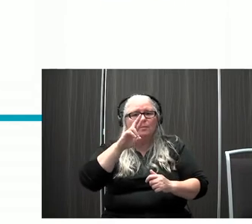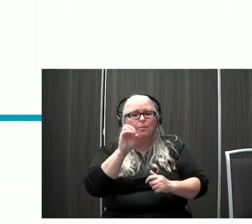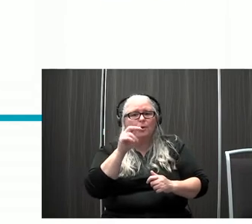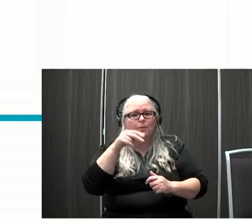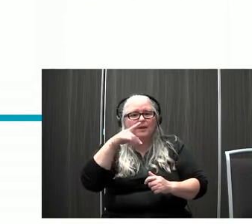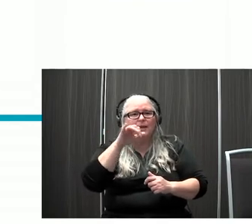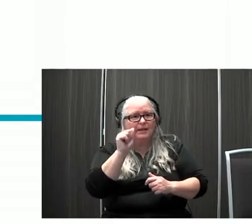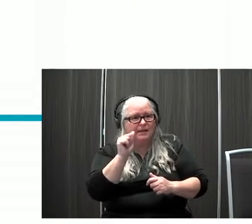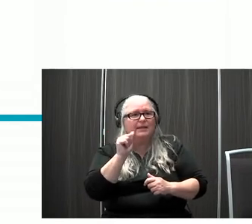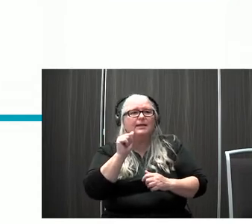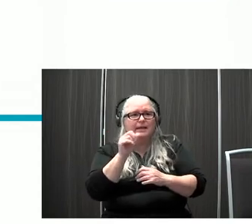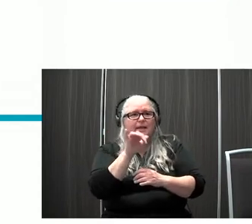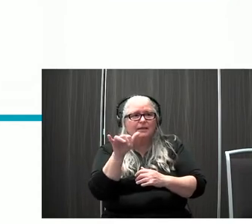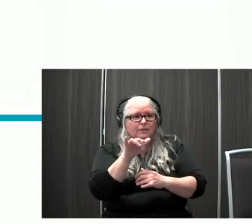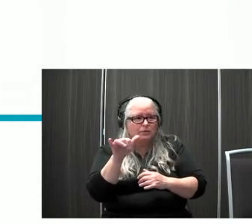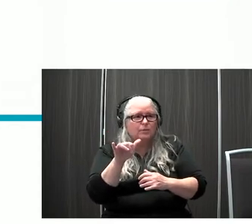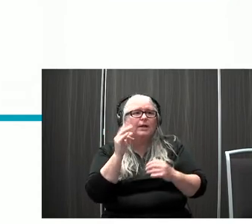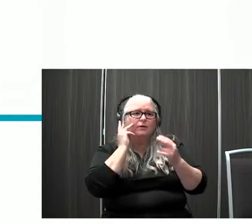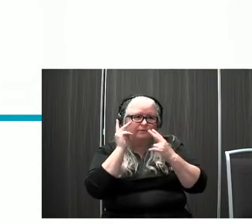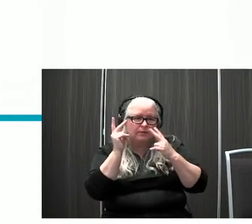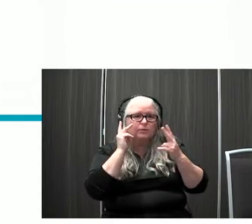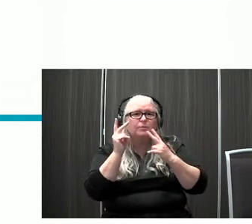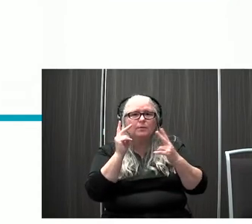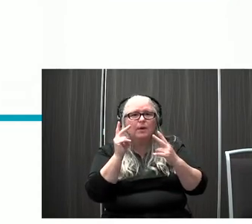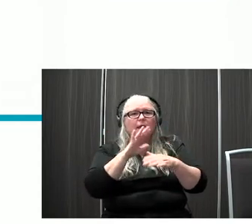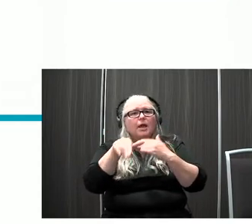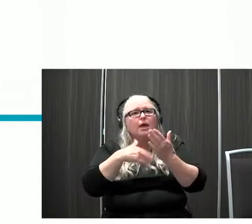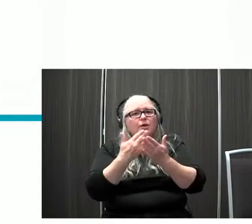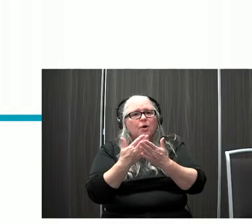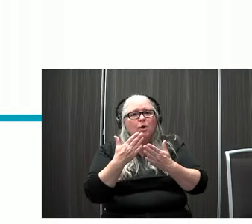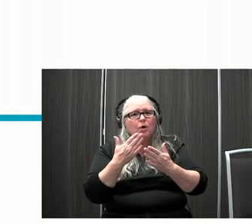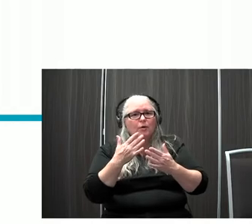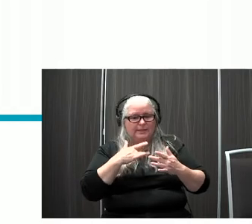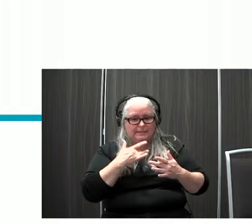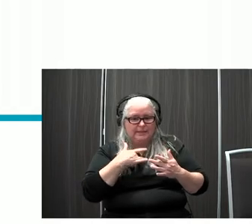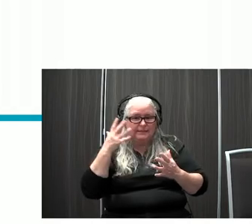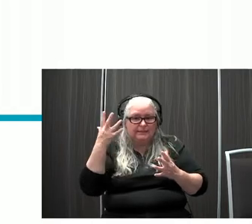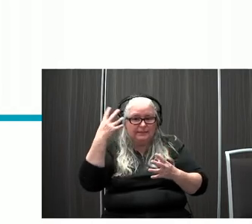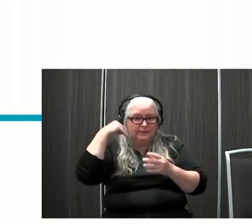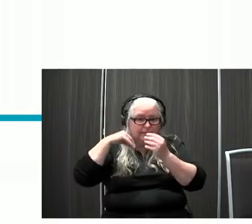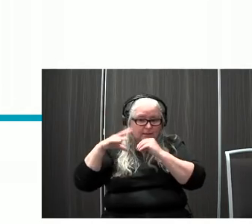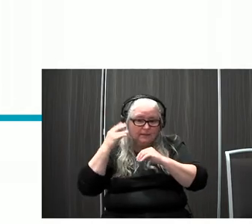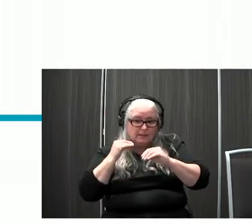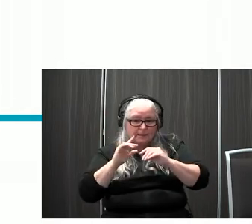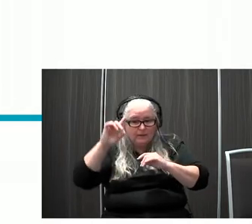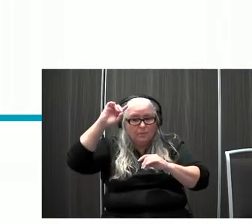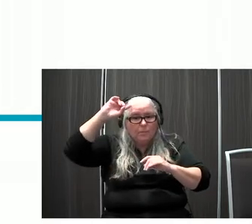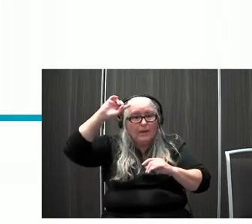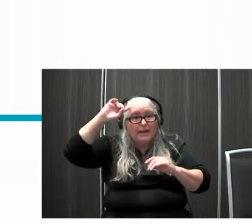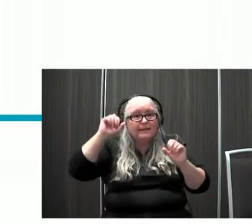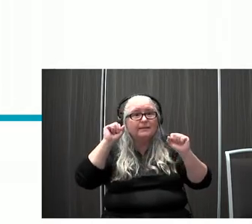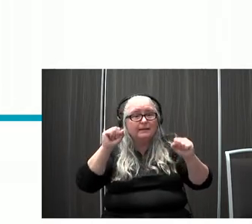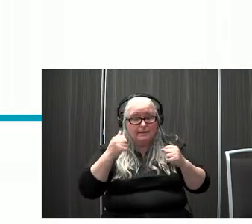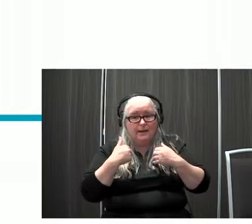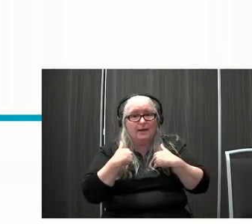brain. And when all those senses come into the brain, what we know is the brain is able to take that information and produce a